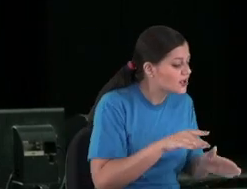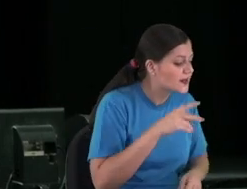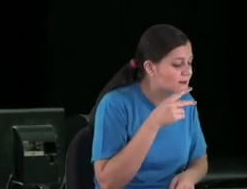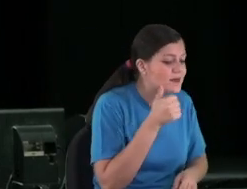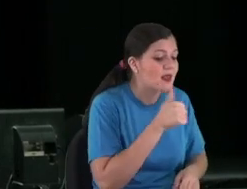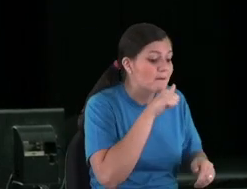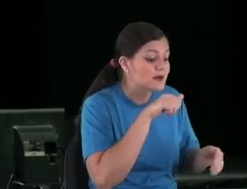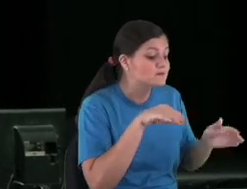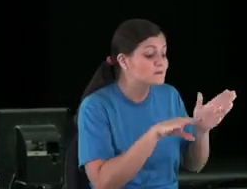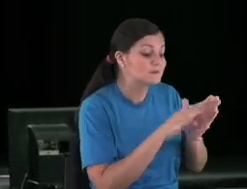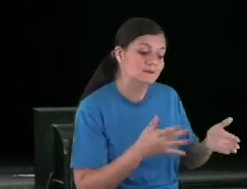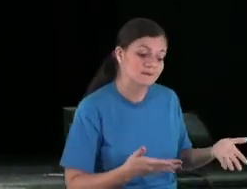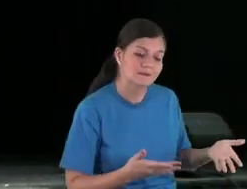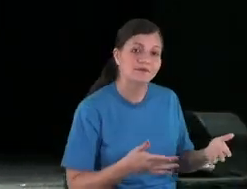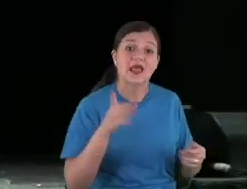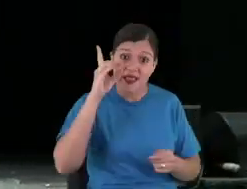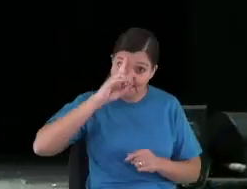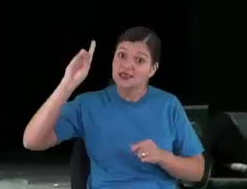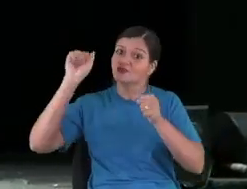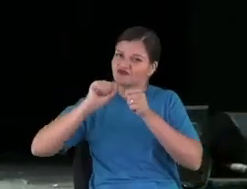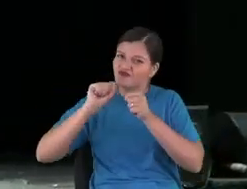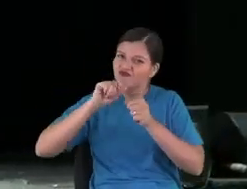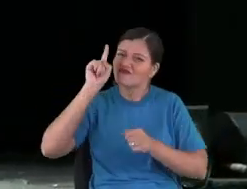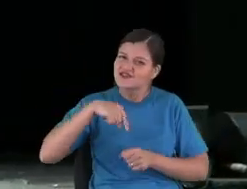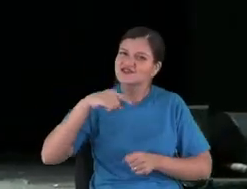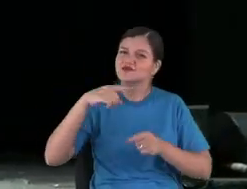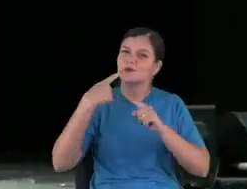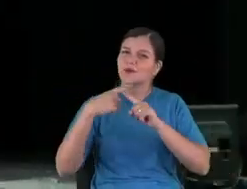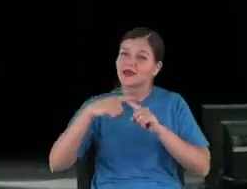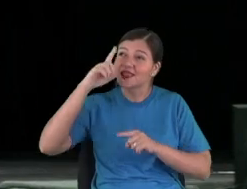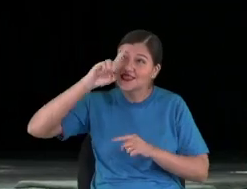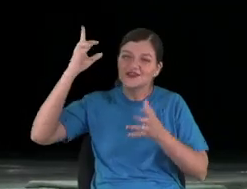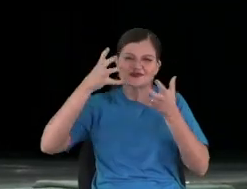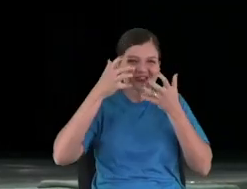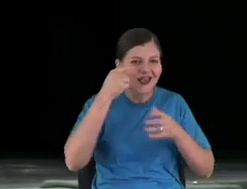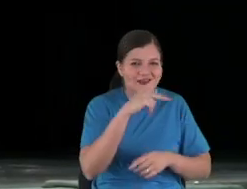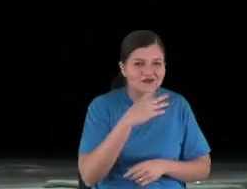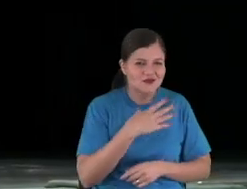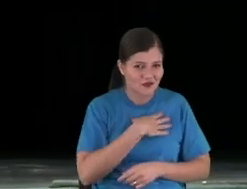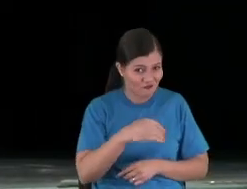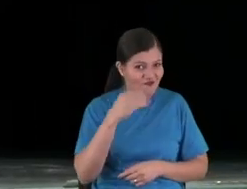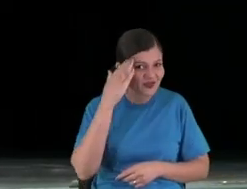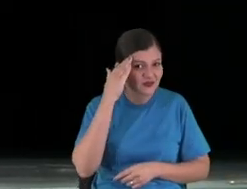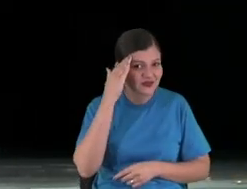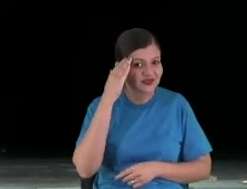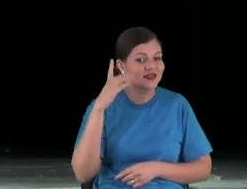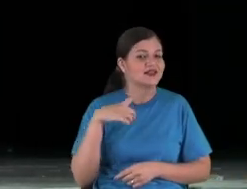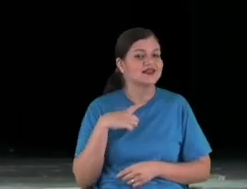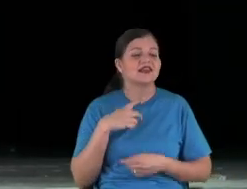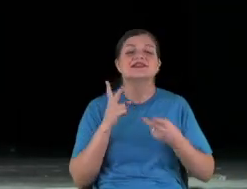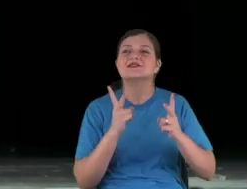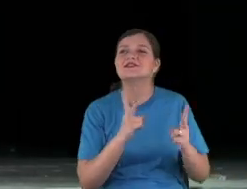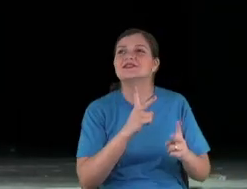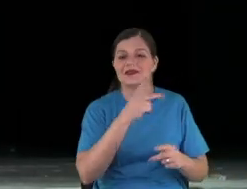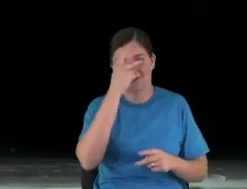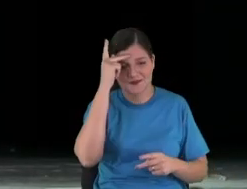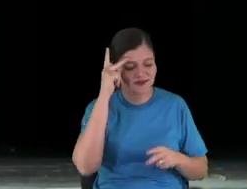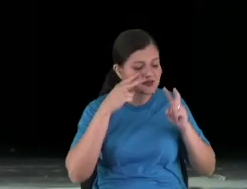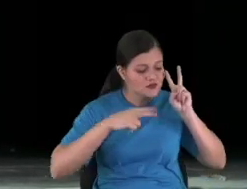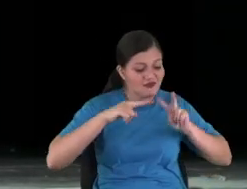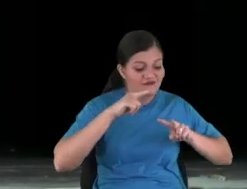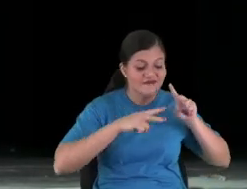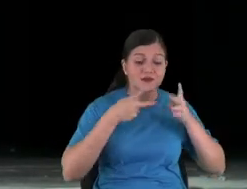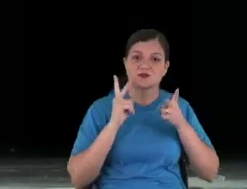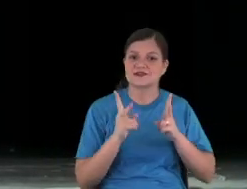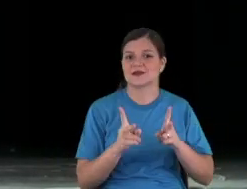know it. You go there. Because your kids need to understand that someone is watching it, watching her,